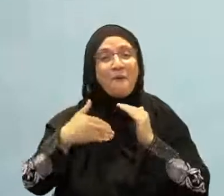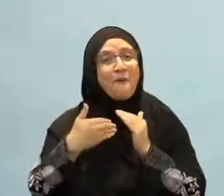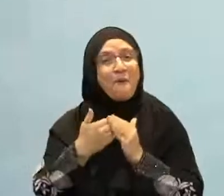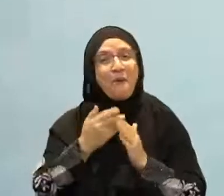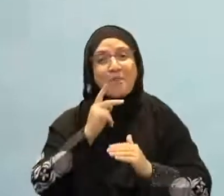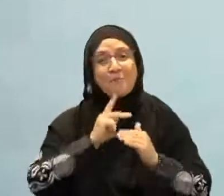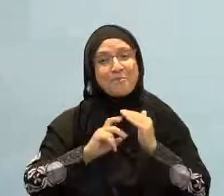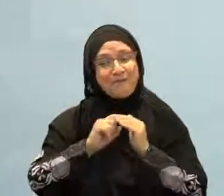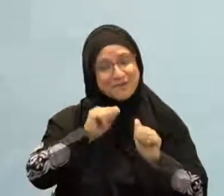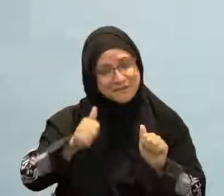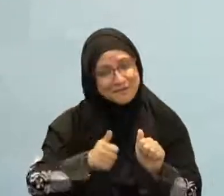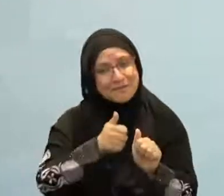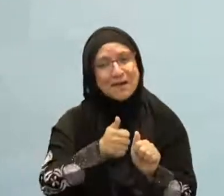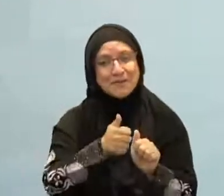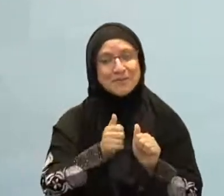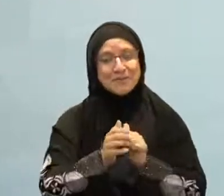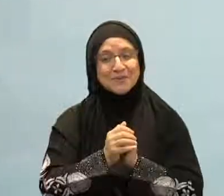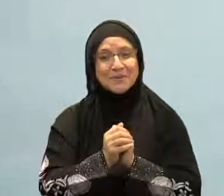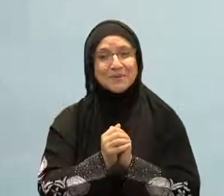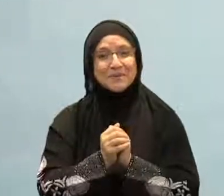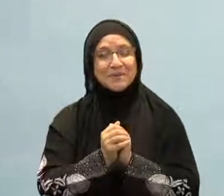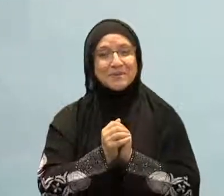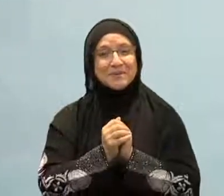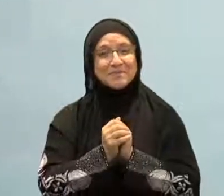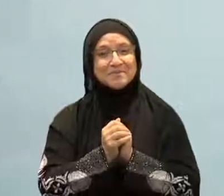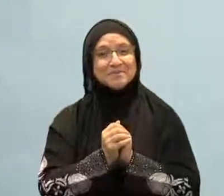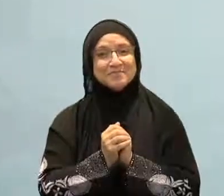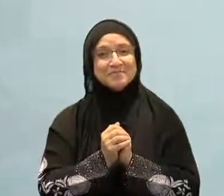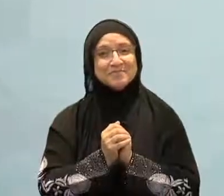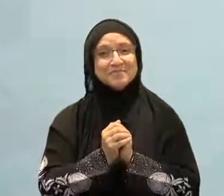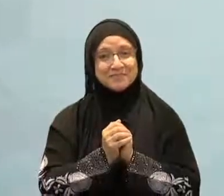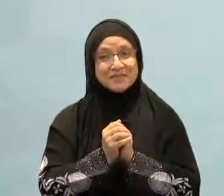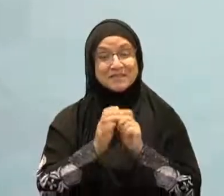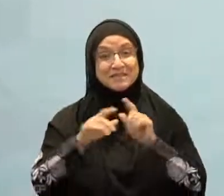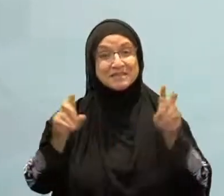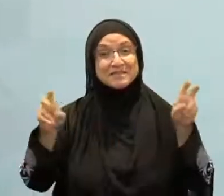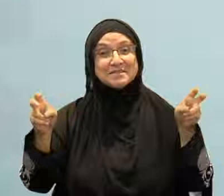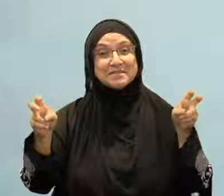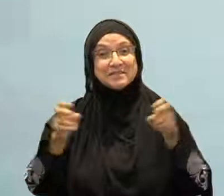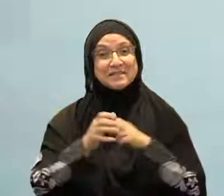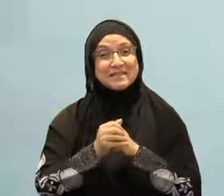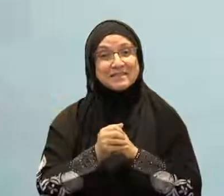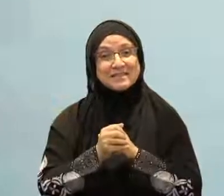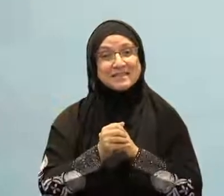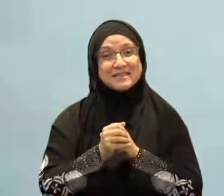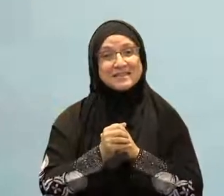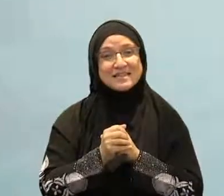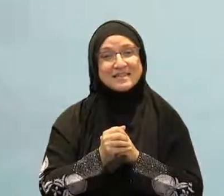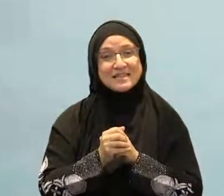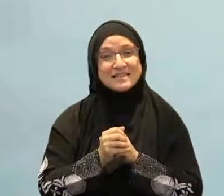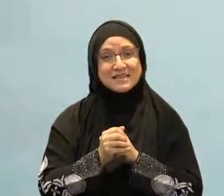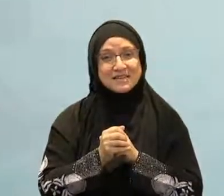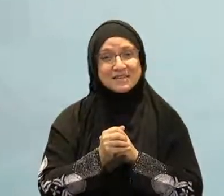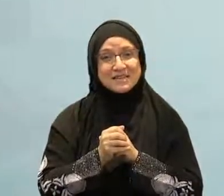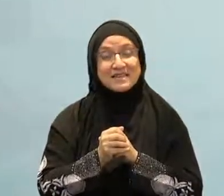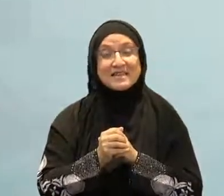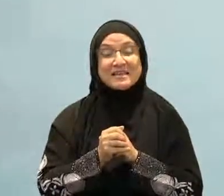Dear brothers and sisters, when the topic of Qiyam al-Layl, the night prayer, comes up outside of Ramadan,